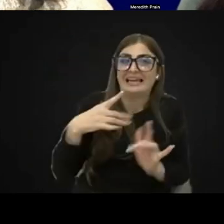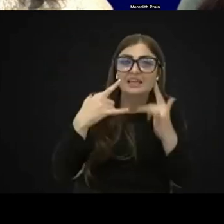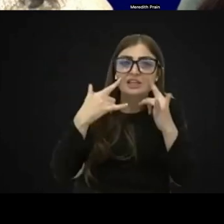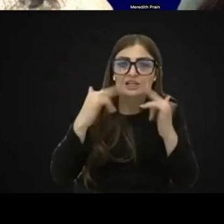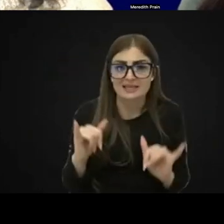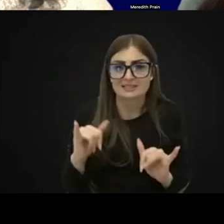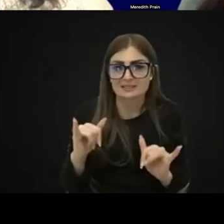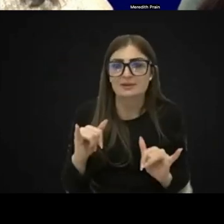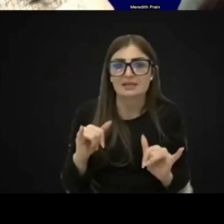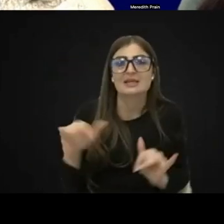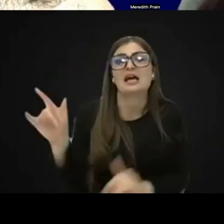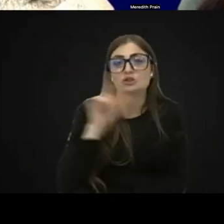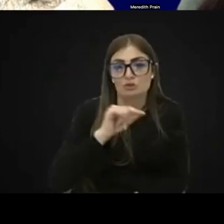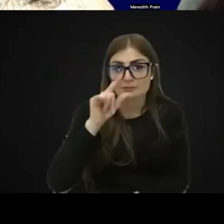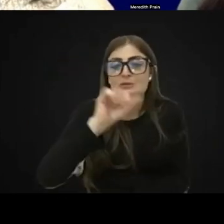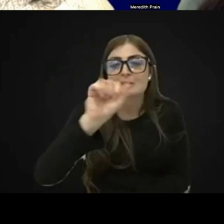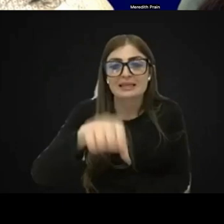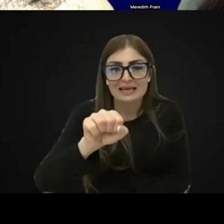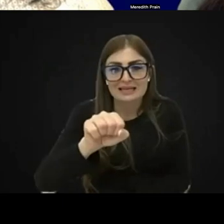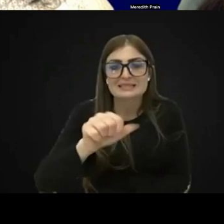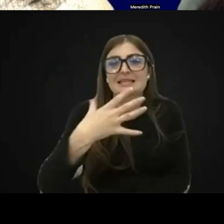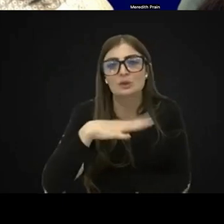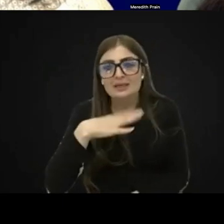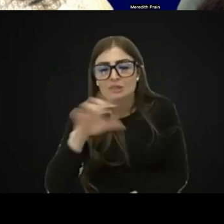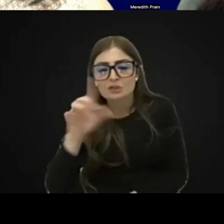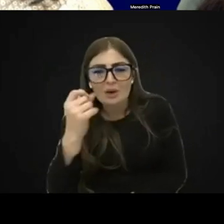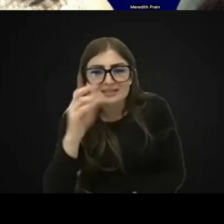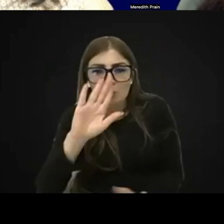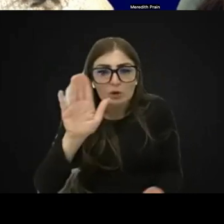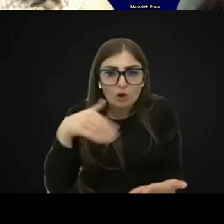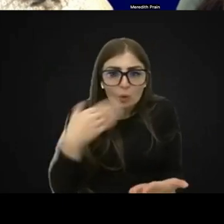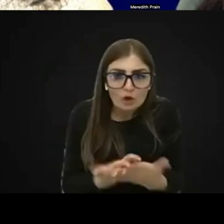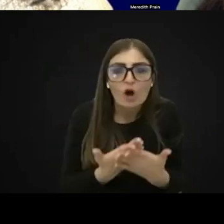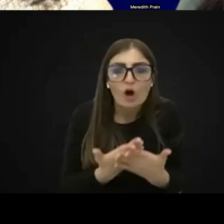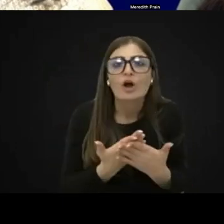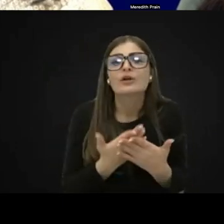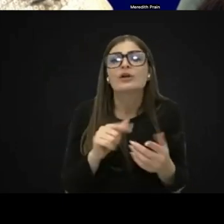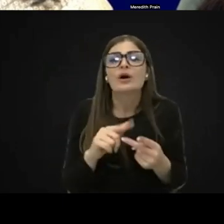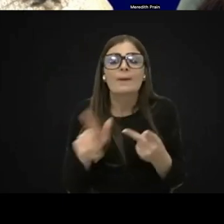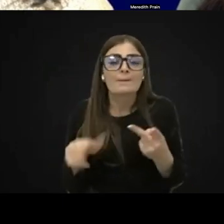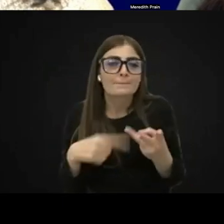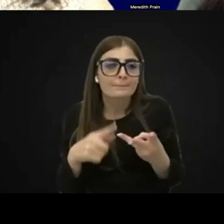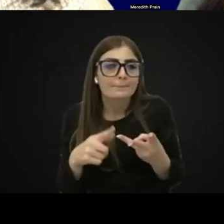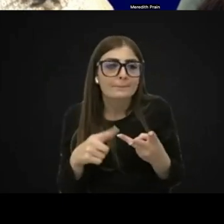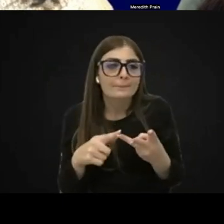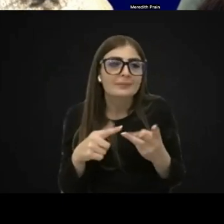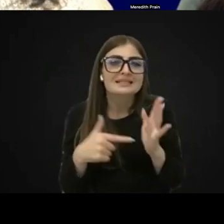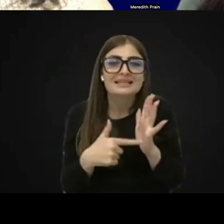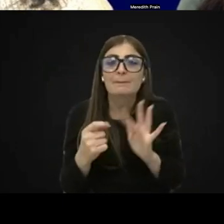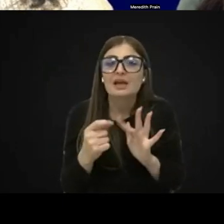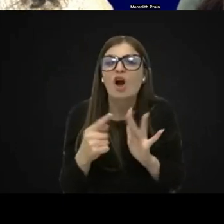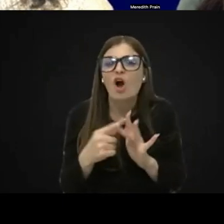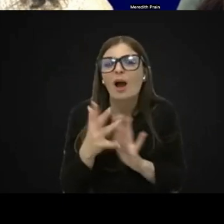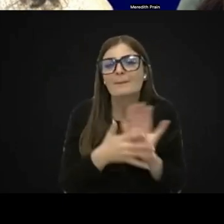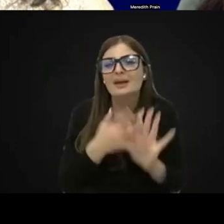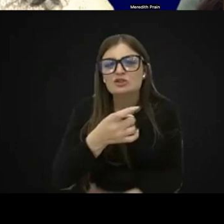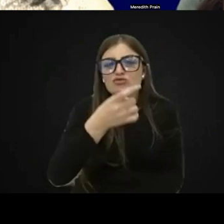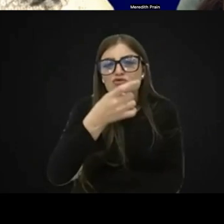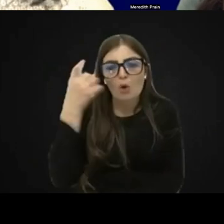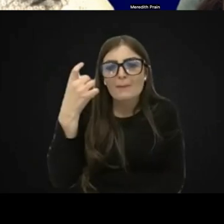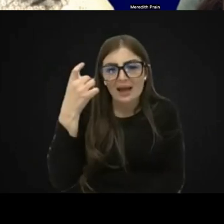assessment to be done. You need to understand what's kind of going on with TBI, so traumatic brain injury,